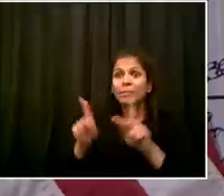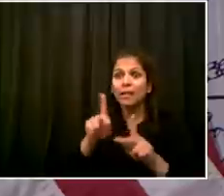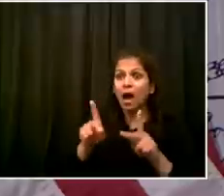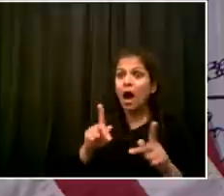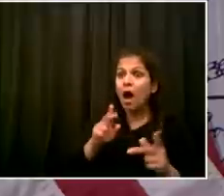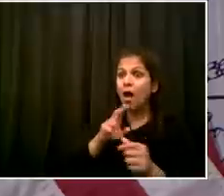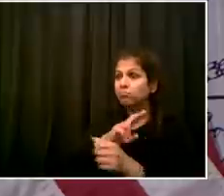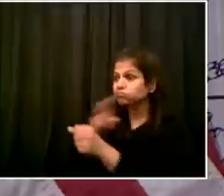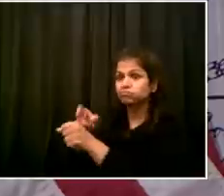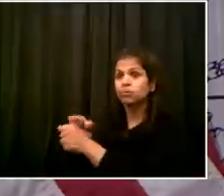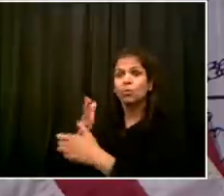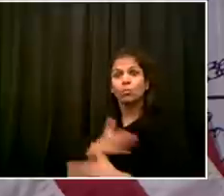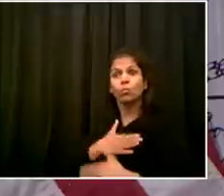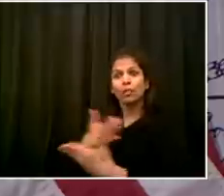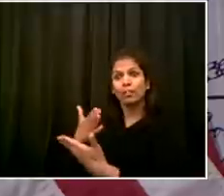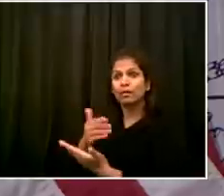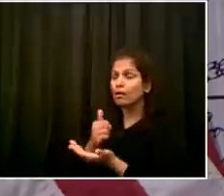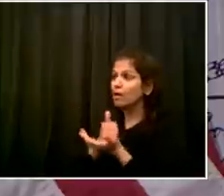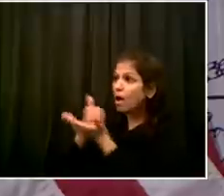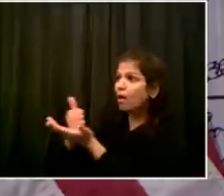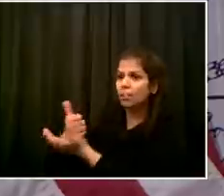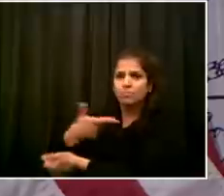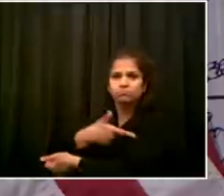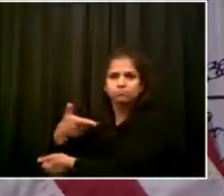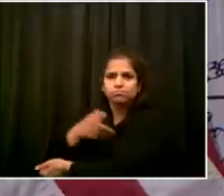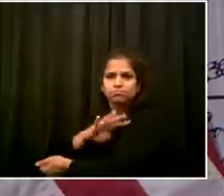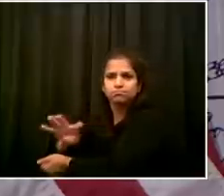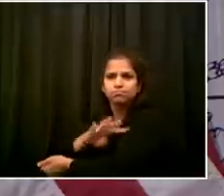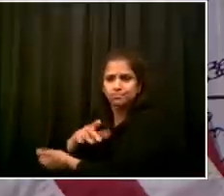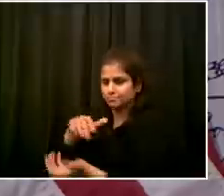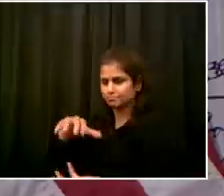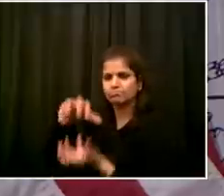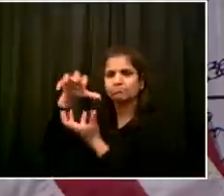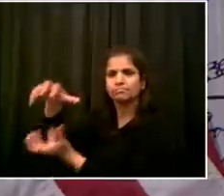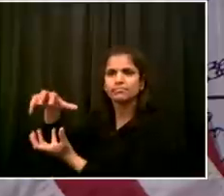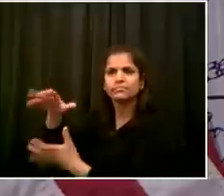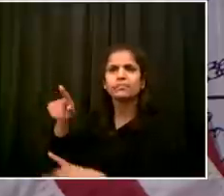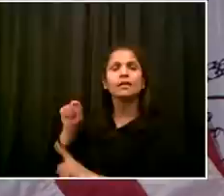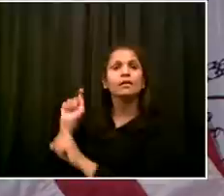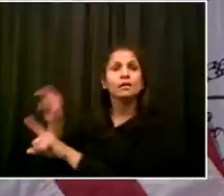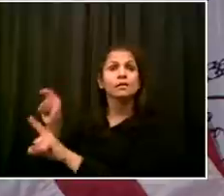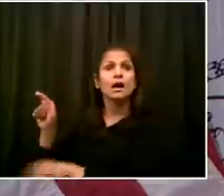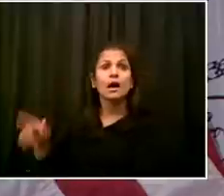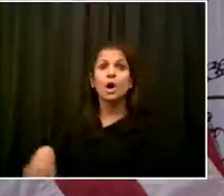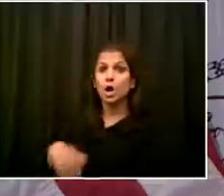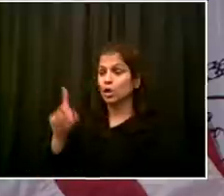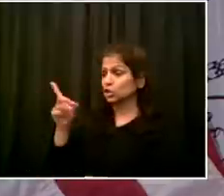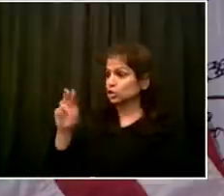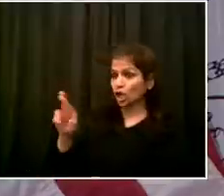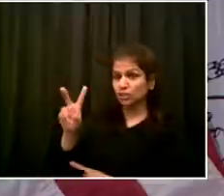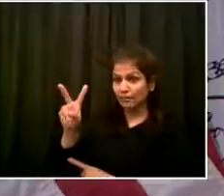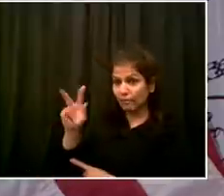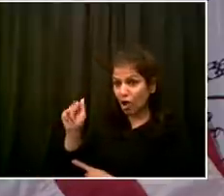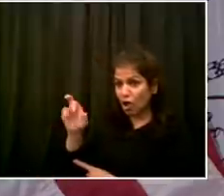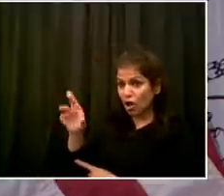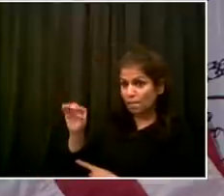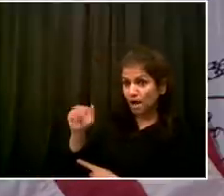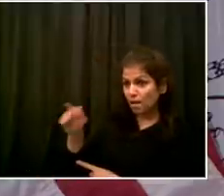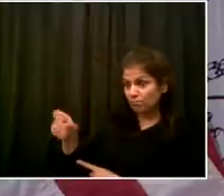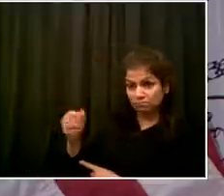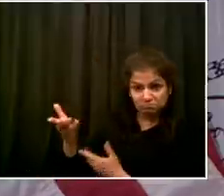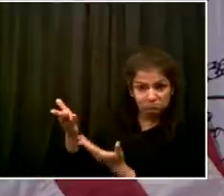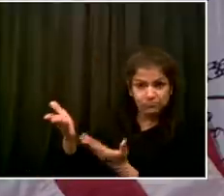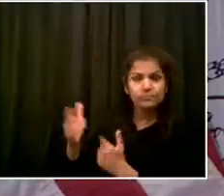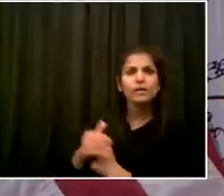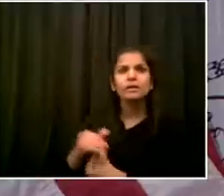federal restrictions, anything that attempts to exclude people improperly, of course, we're going to fight against it. But I